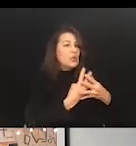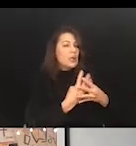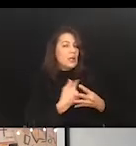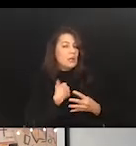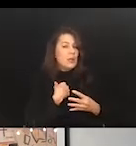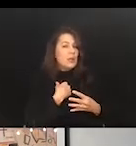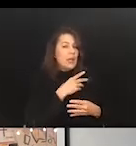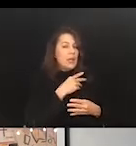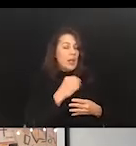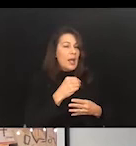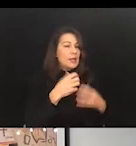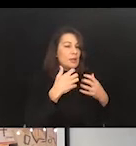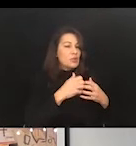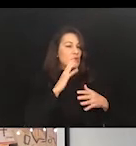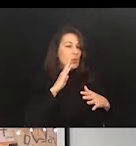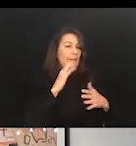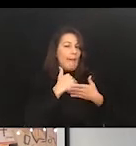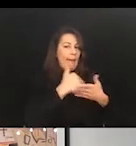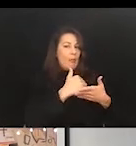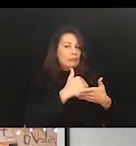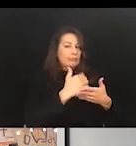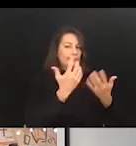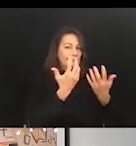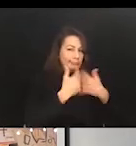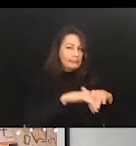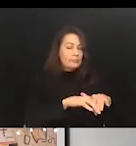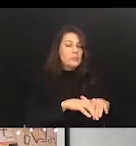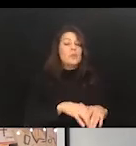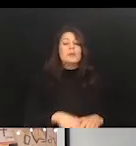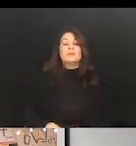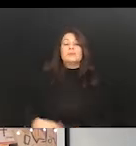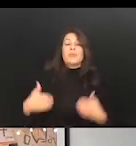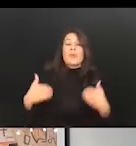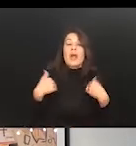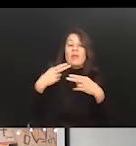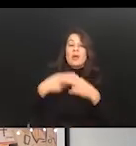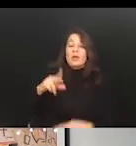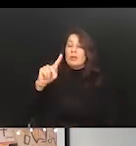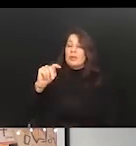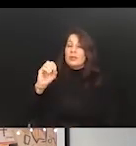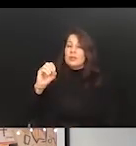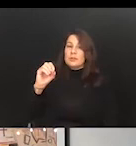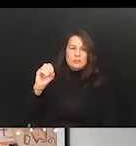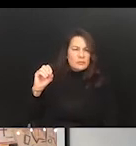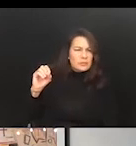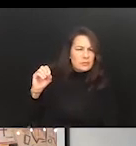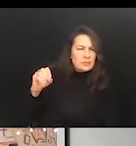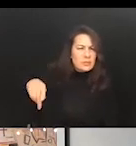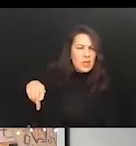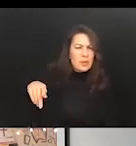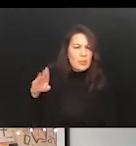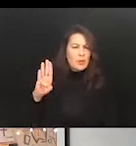machine would help crank through that. Something called TalkPush, where you have a chat bot, which again is typically kind of a text